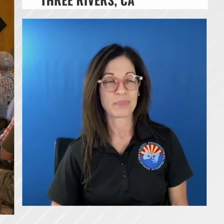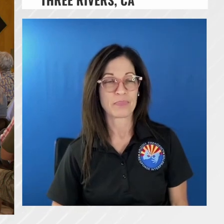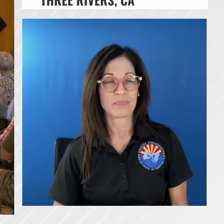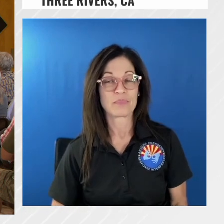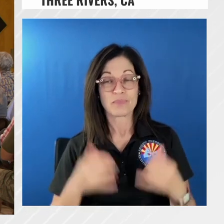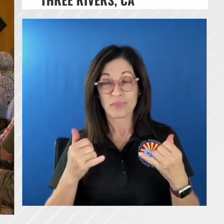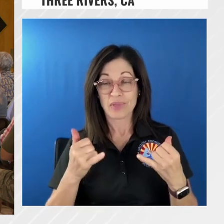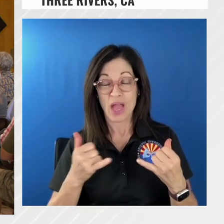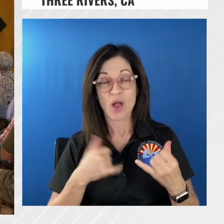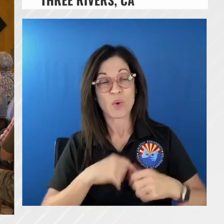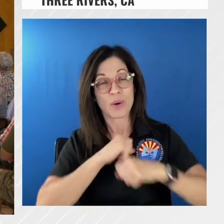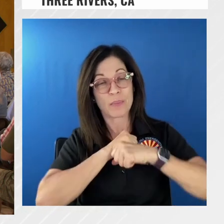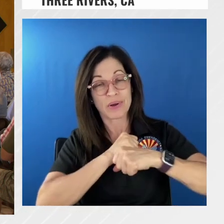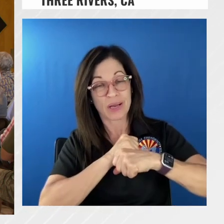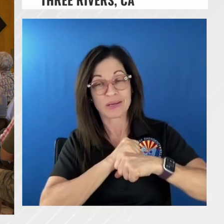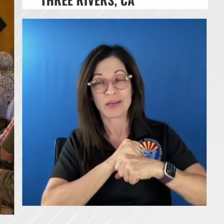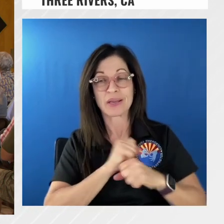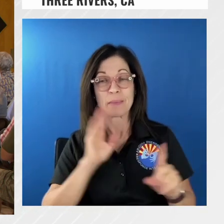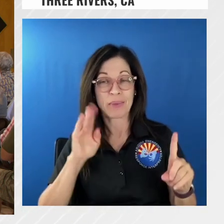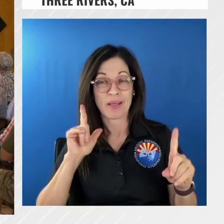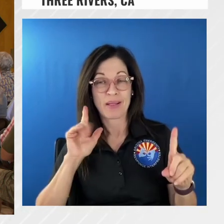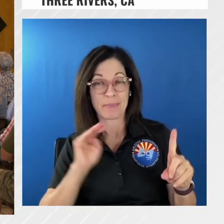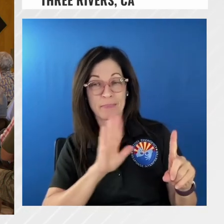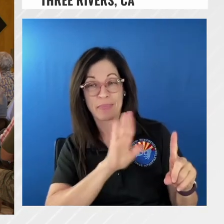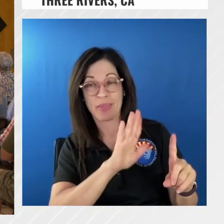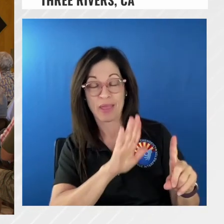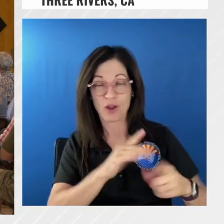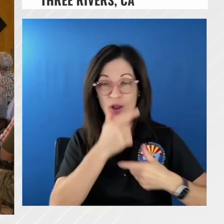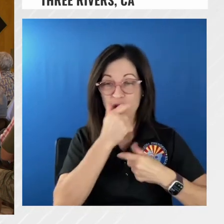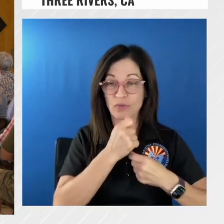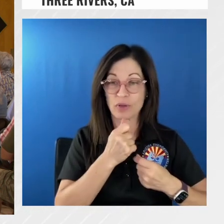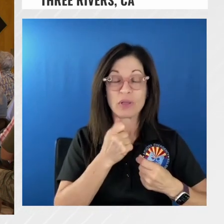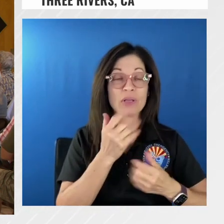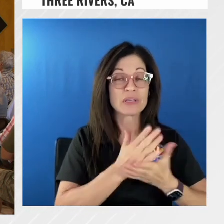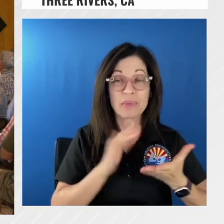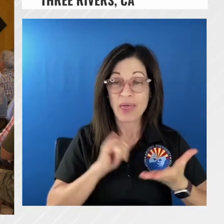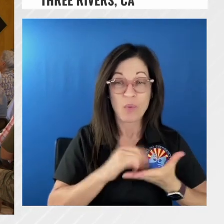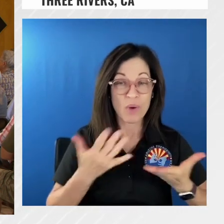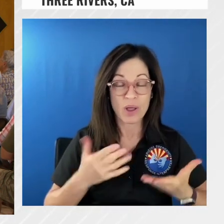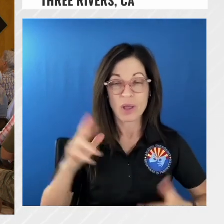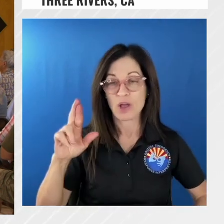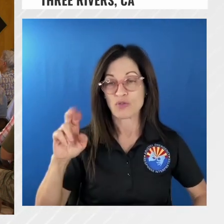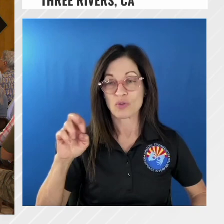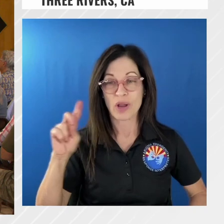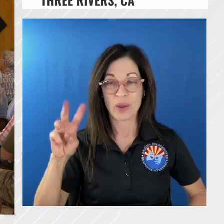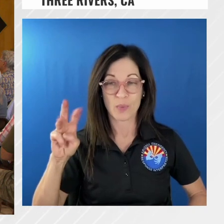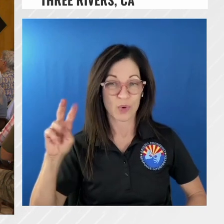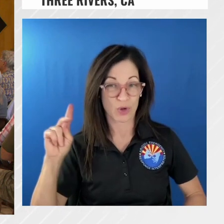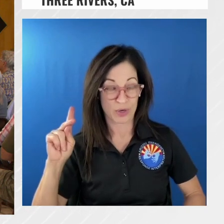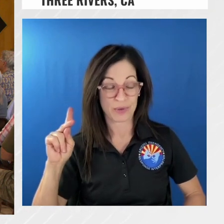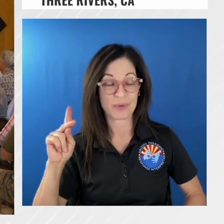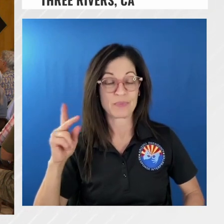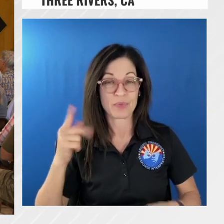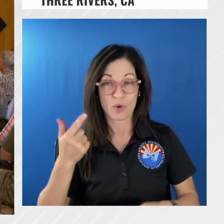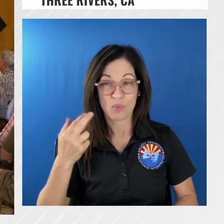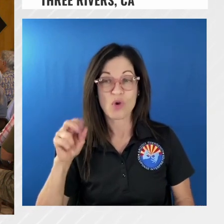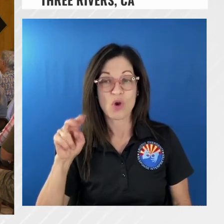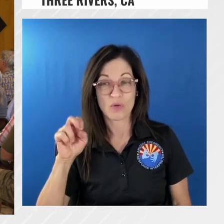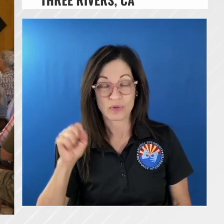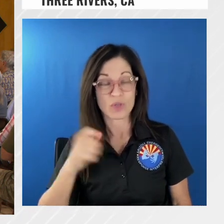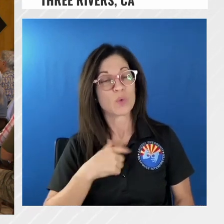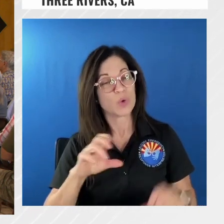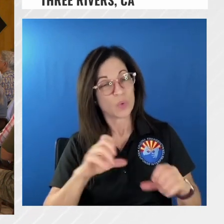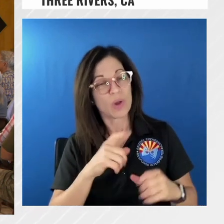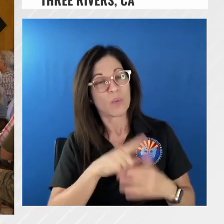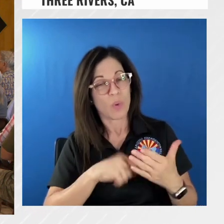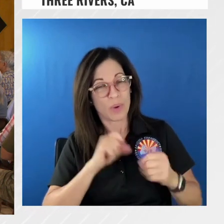interest of the bureau of land management and some of that is the redwood grows up there so we're doing what we can do to help them protect their interests